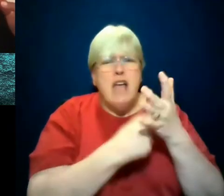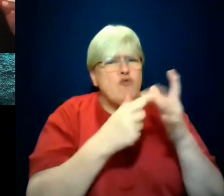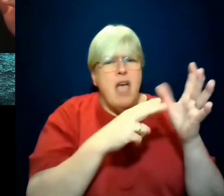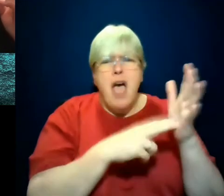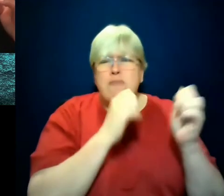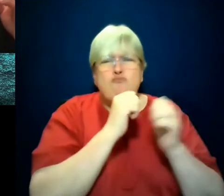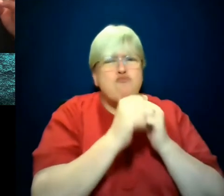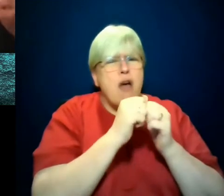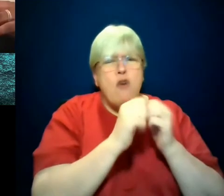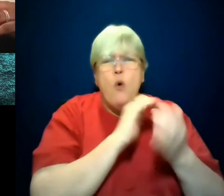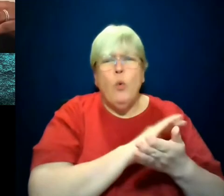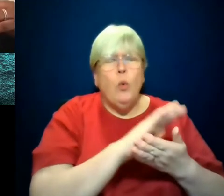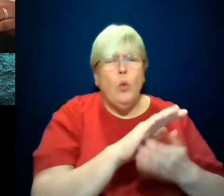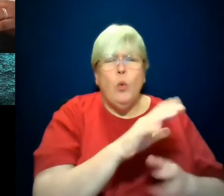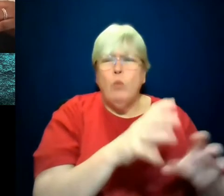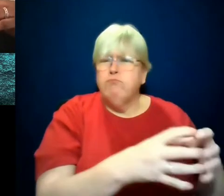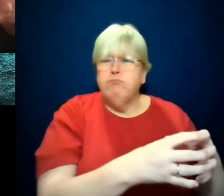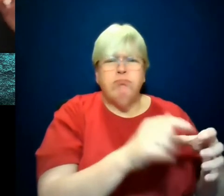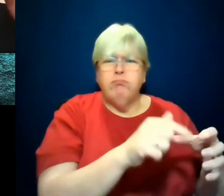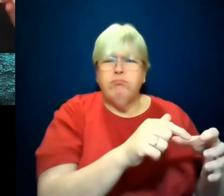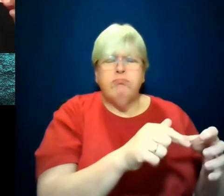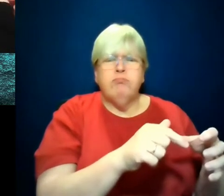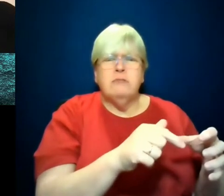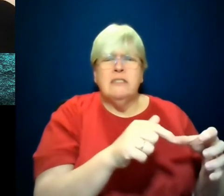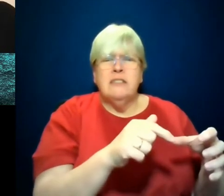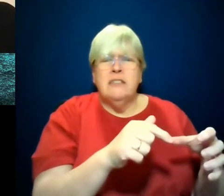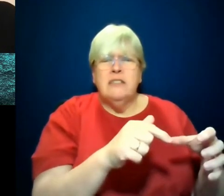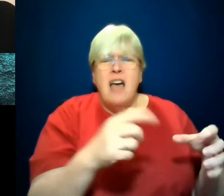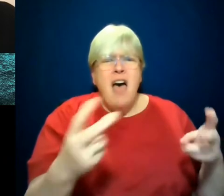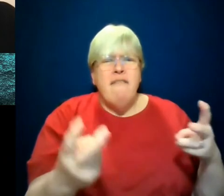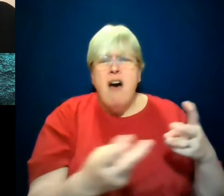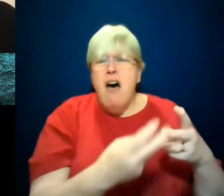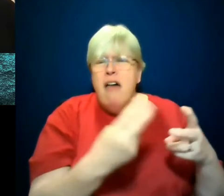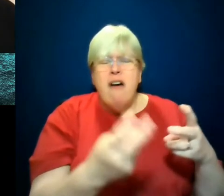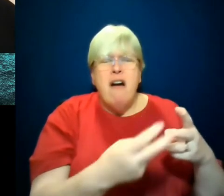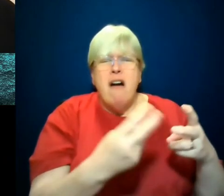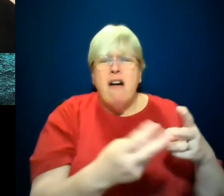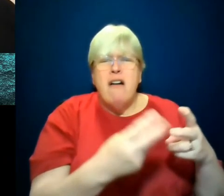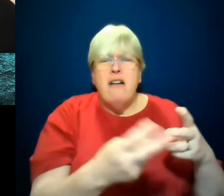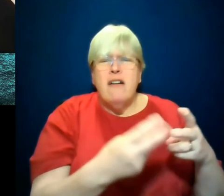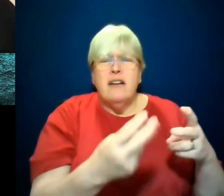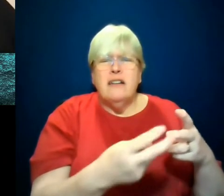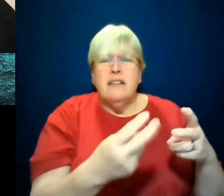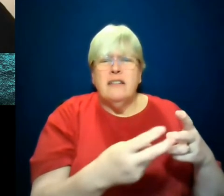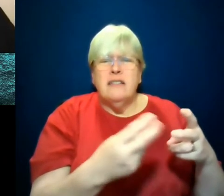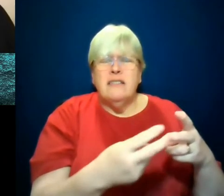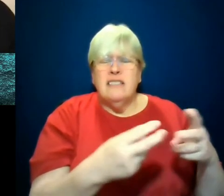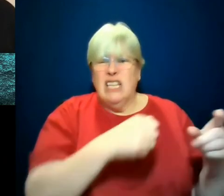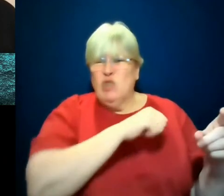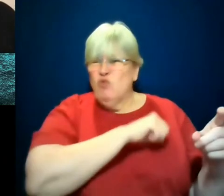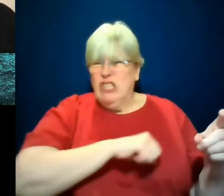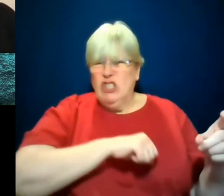racist thought. There's also these wild, putative Christian conspiracy theories that people are